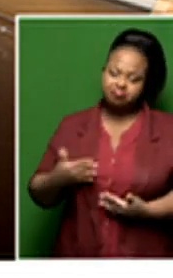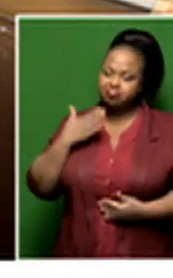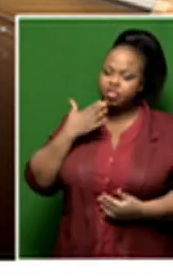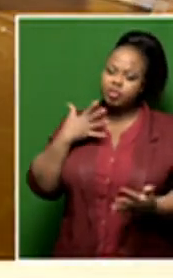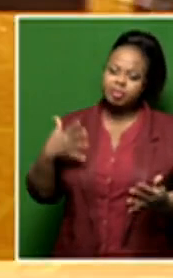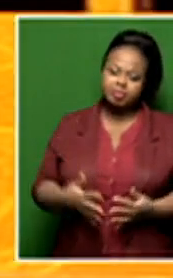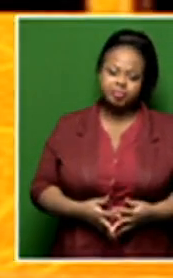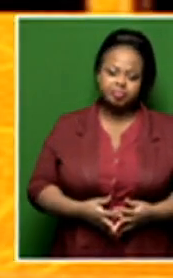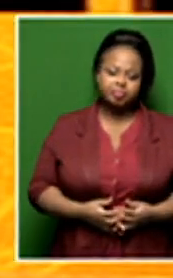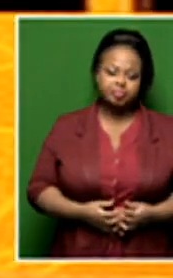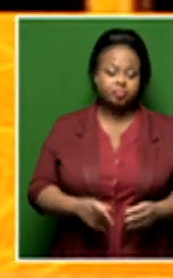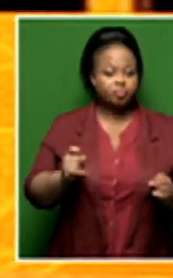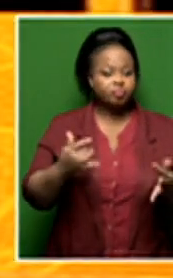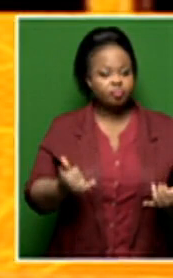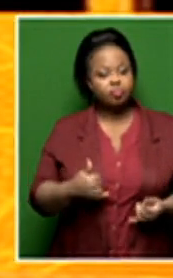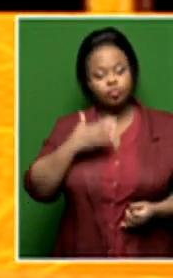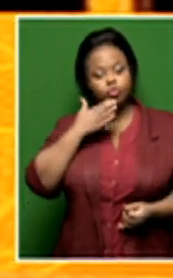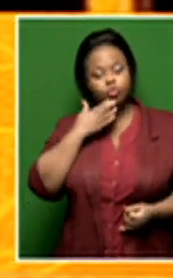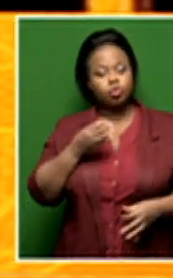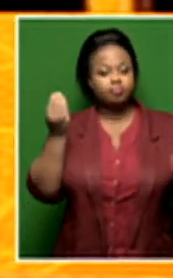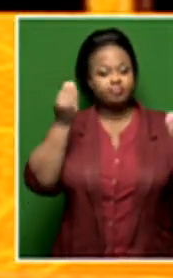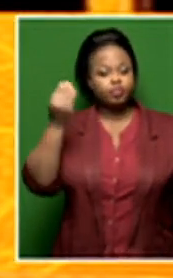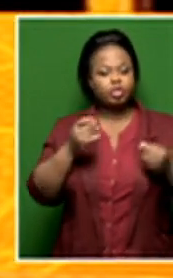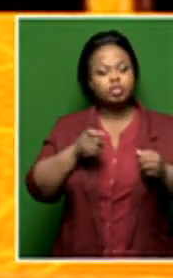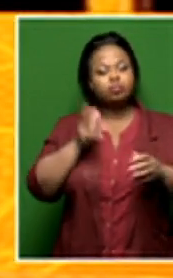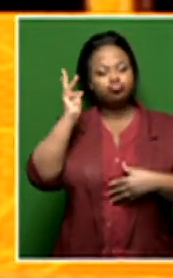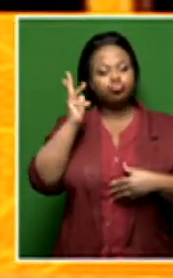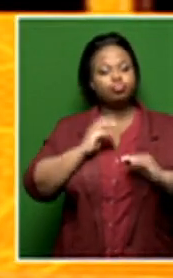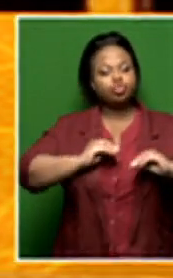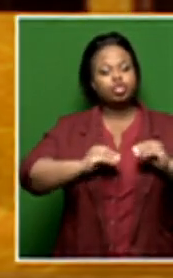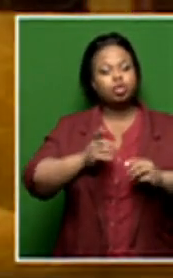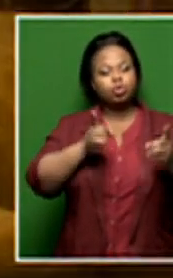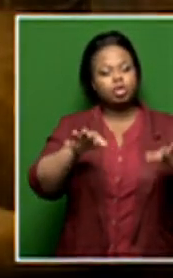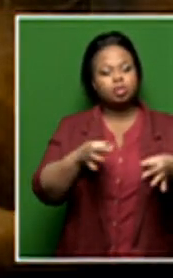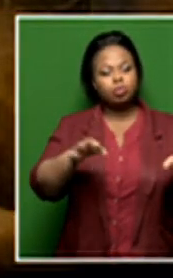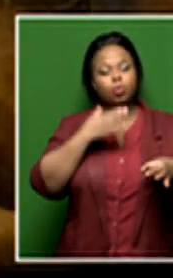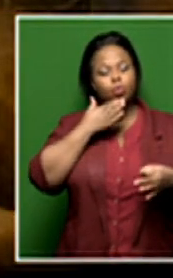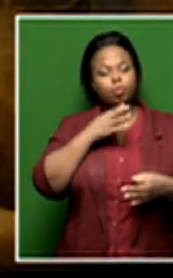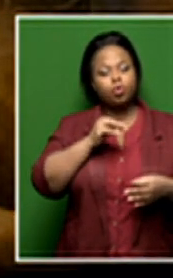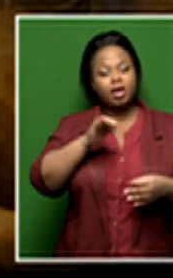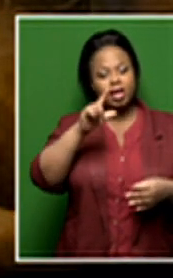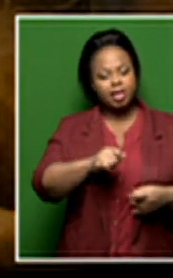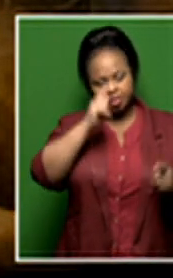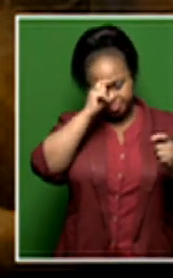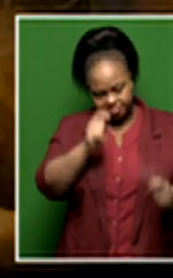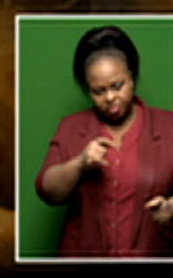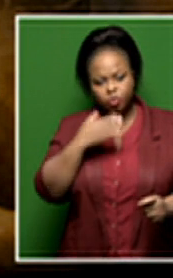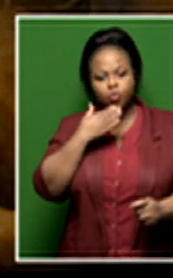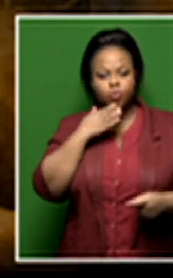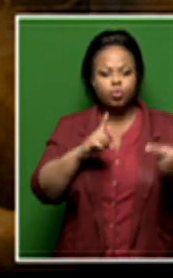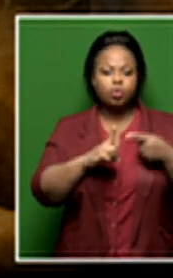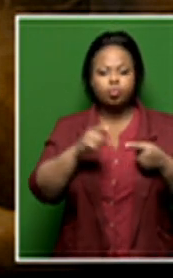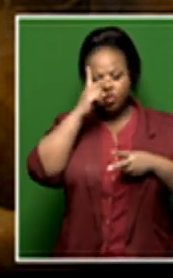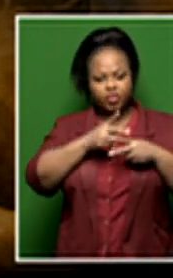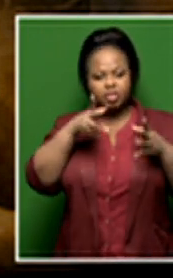sir. Thank you very much. Okay, thank you. World-renowned composer, lecturer, director and conductor, Mokali Kwapeng, helping us pay tribute to Emeritus